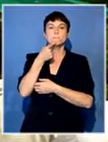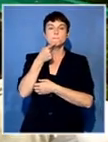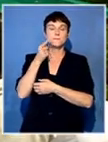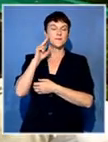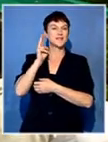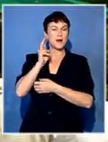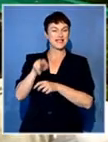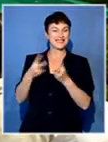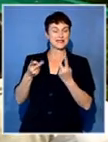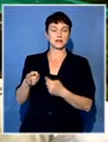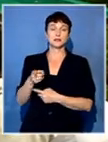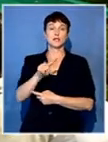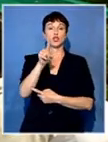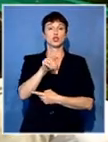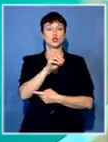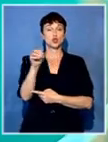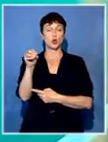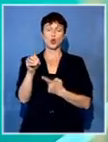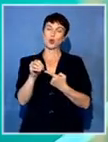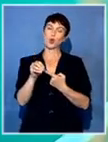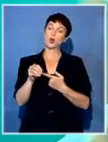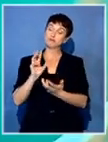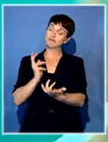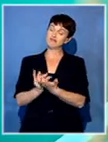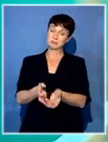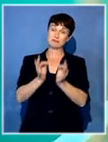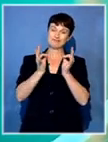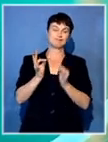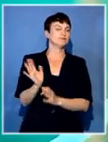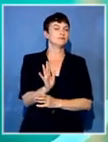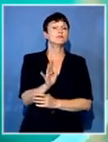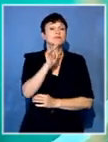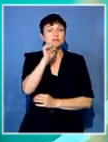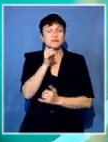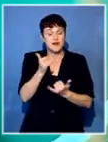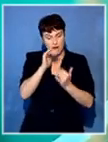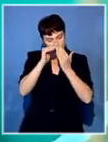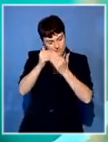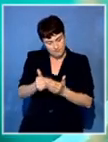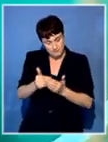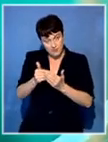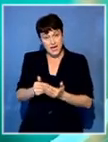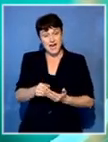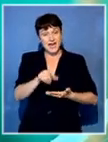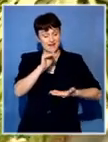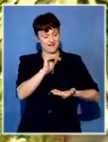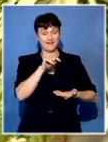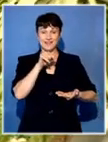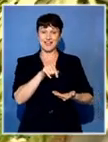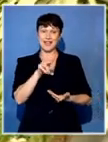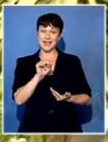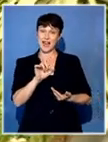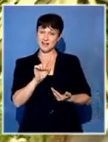A zoo may not be the perfect home, but for now a caring sanctuary until Nelson is released into the wild.